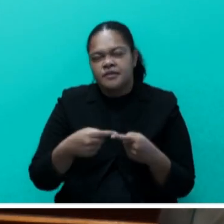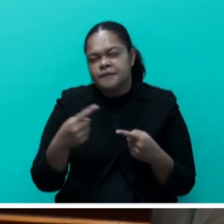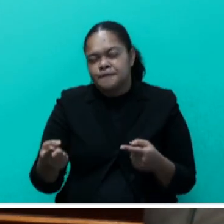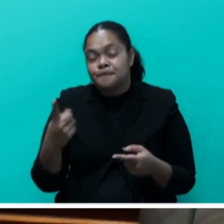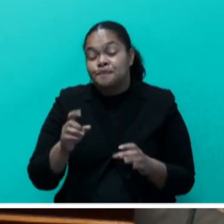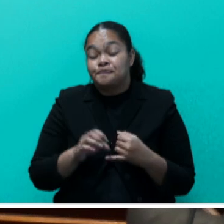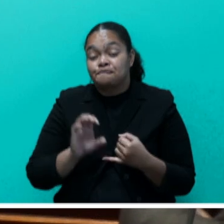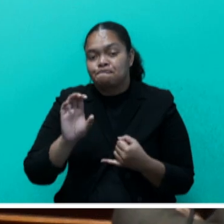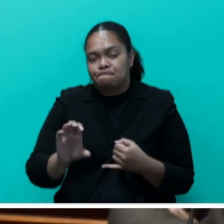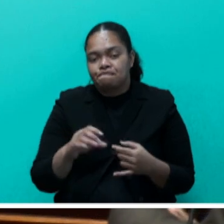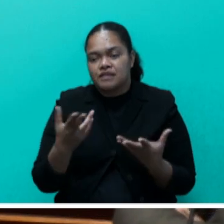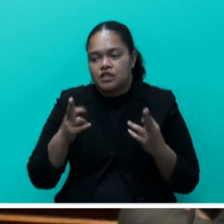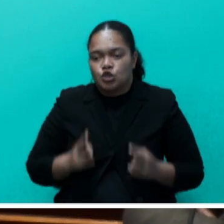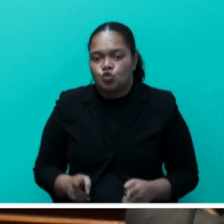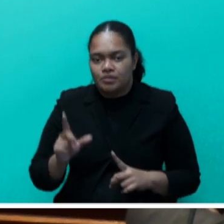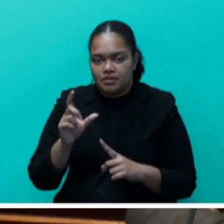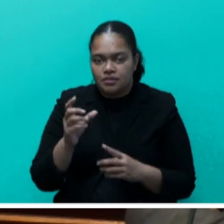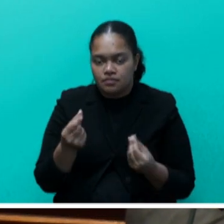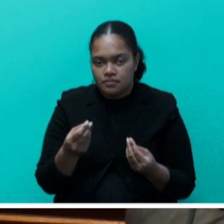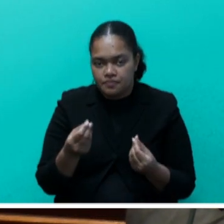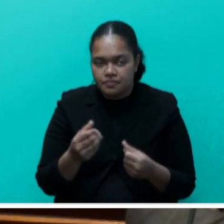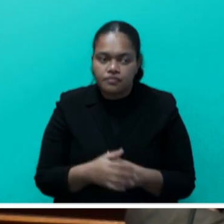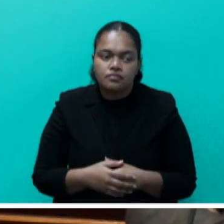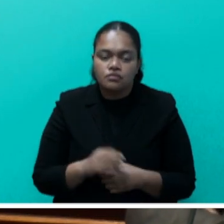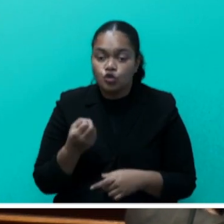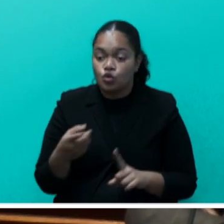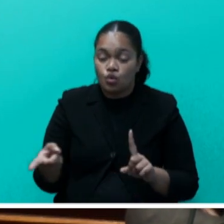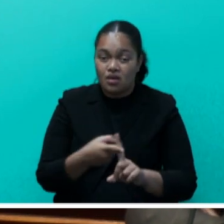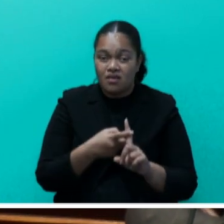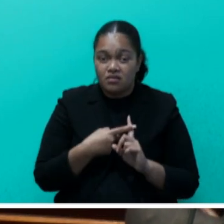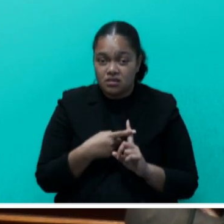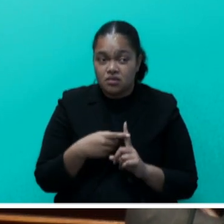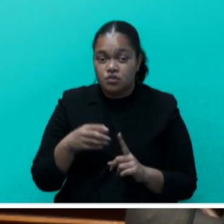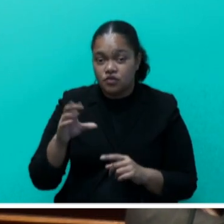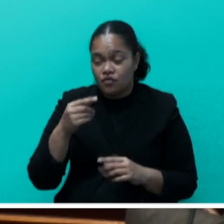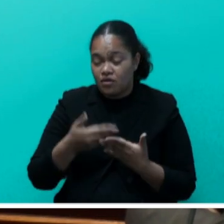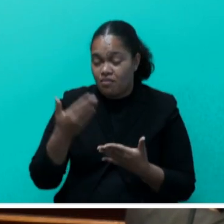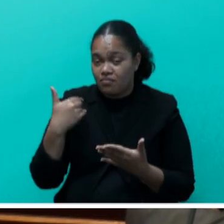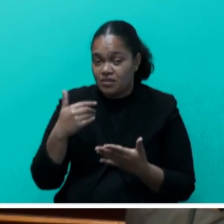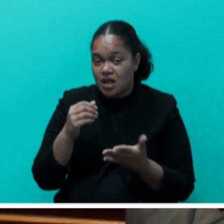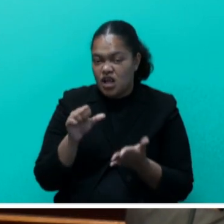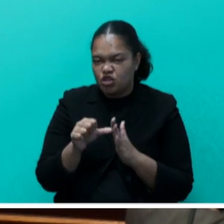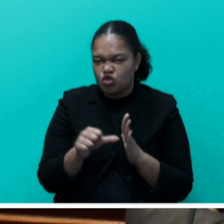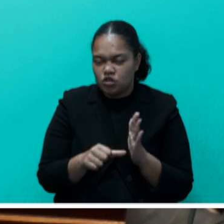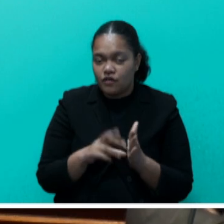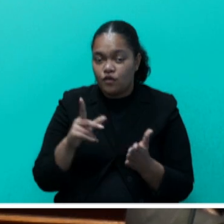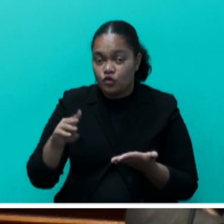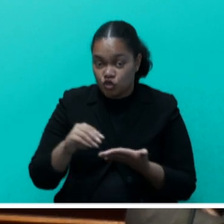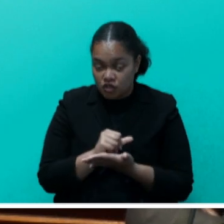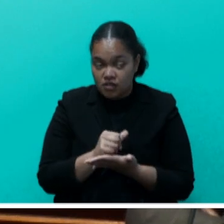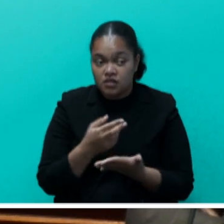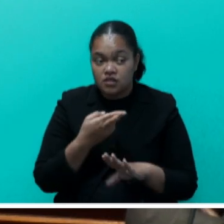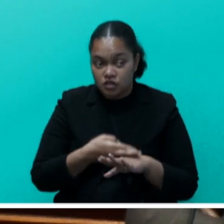investing in human capital. The adoption of the Antigua and Barbuda agenda for SEEDS, a renewed declaration